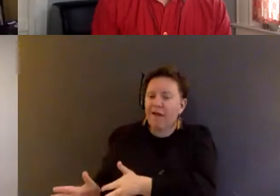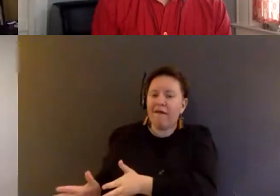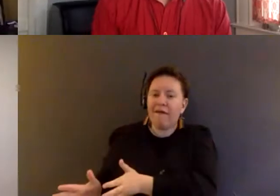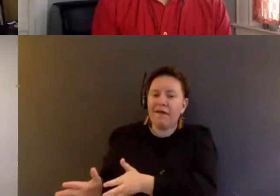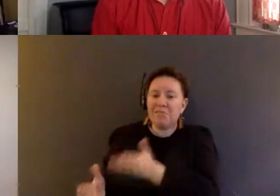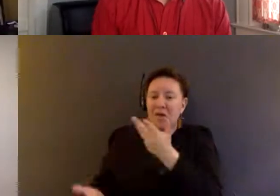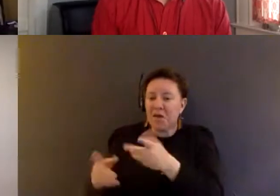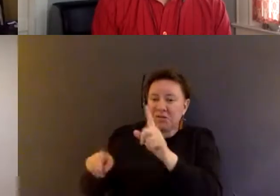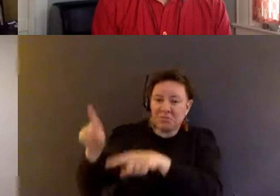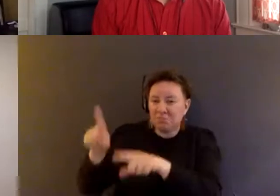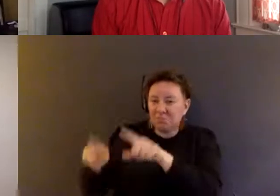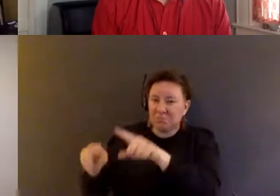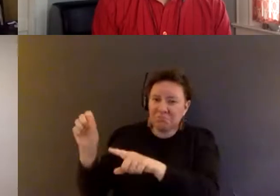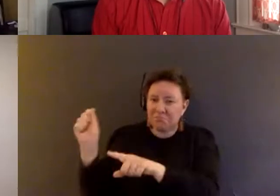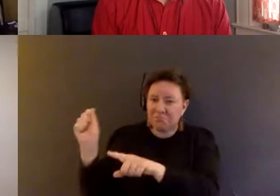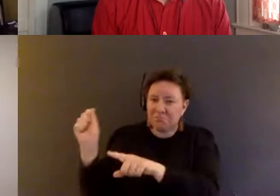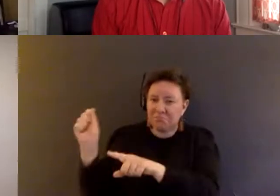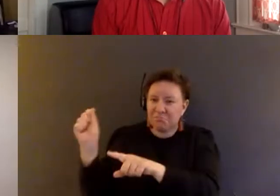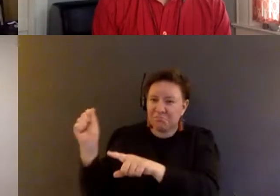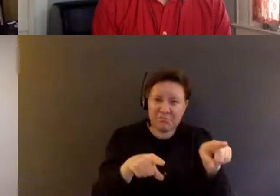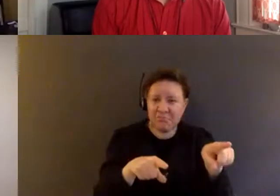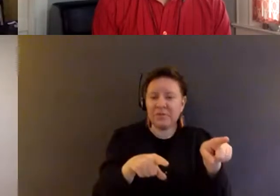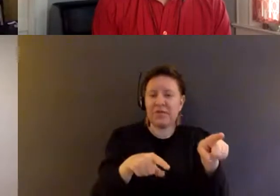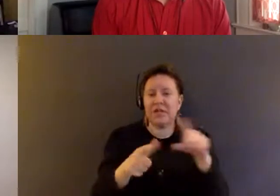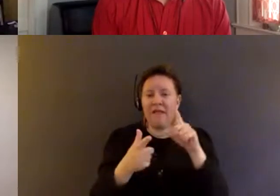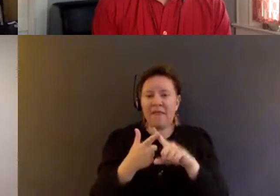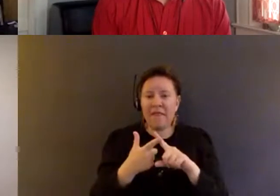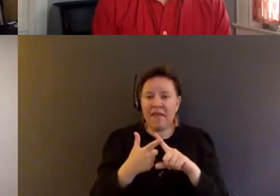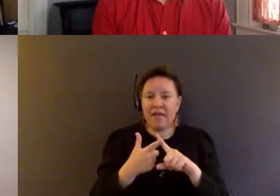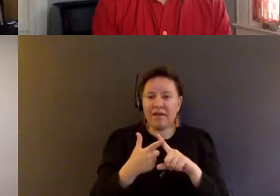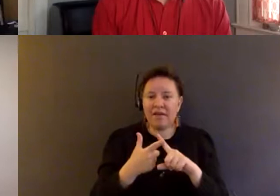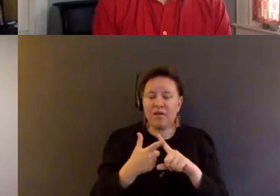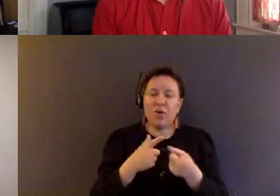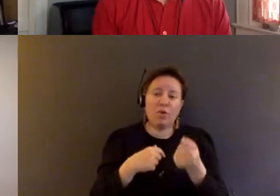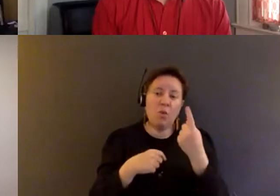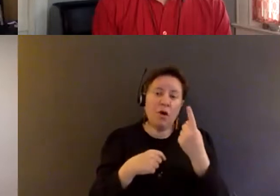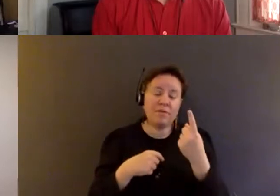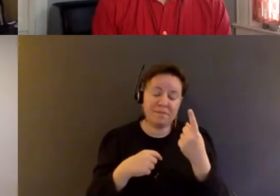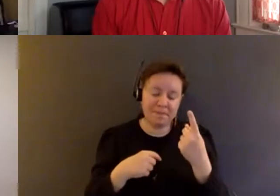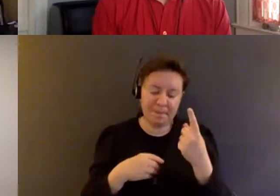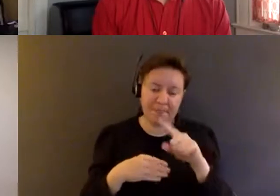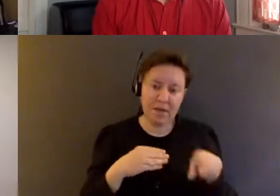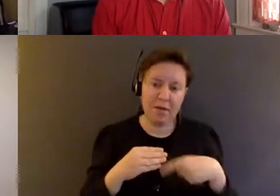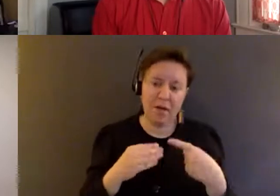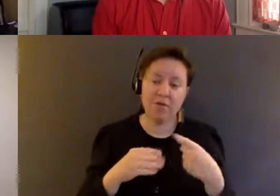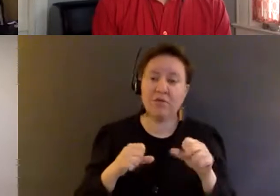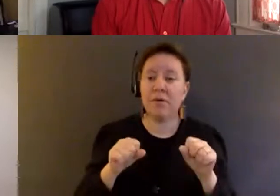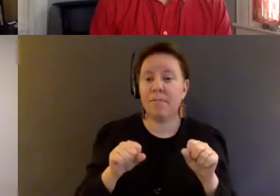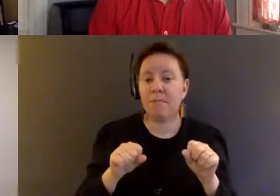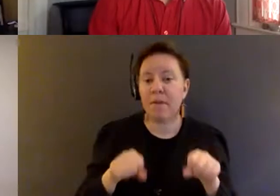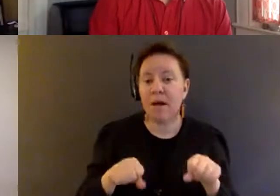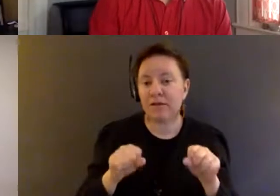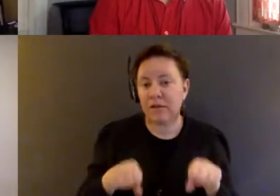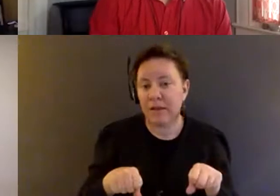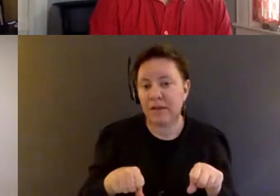I'll just, just put a couple out there. And then, um, one is about the impossibility, impossibility